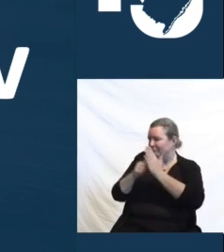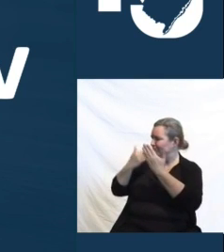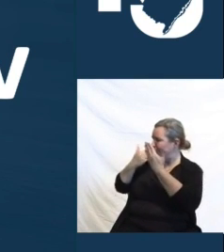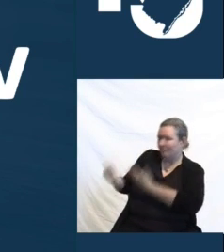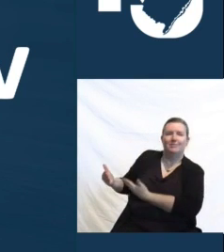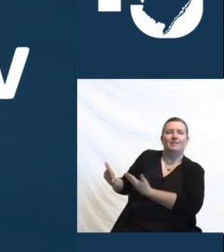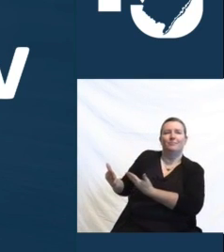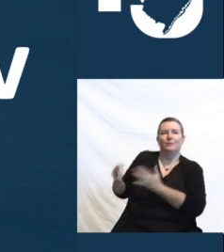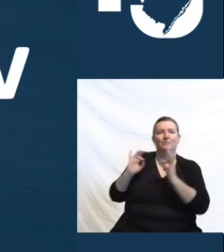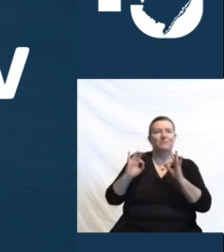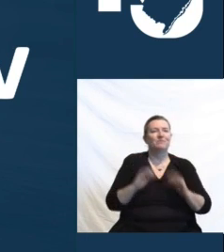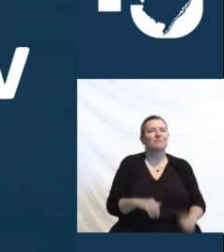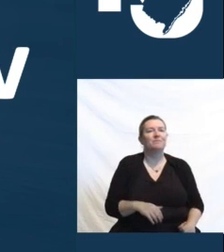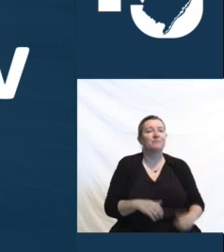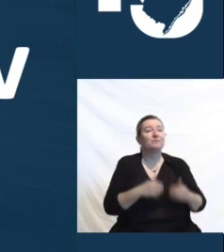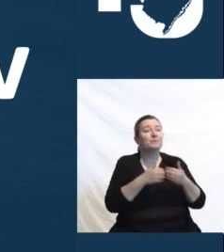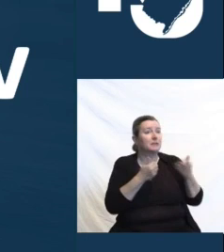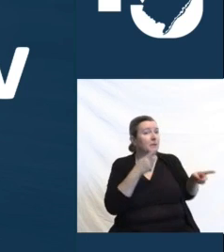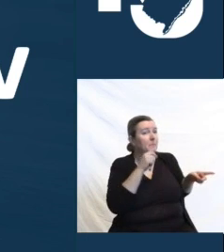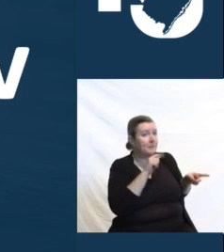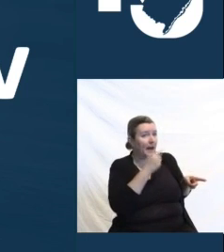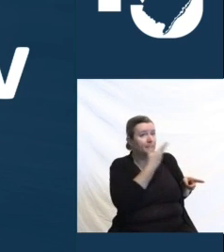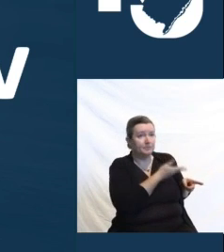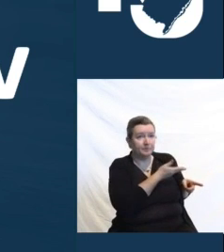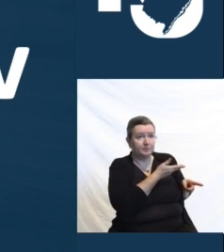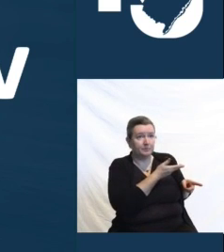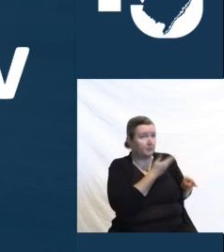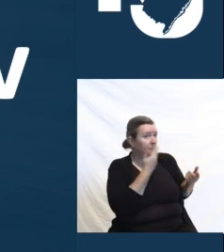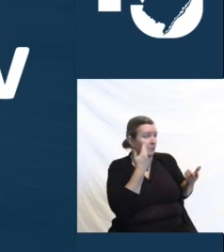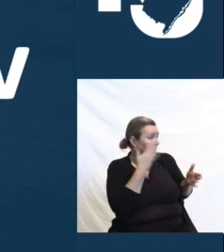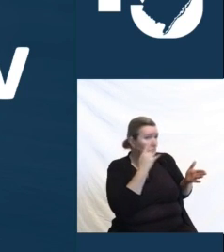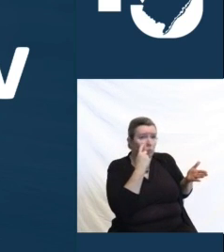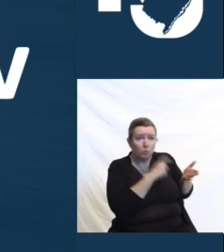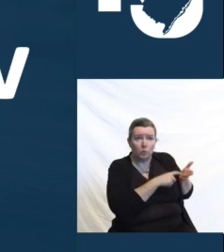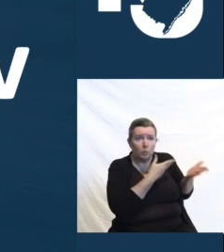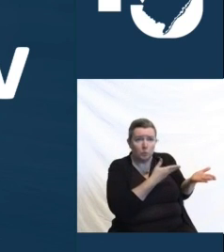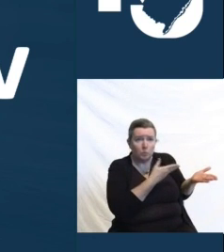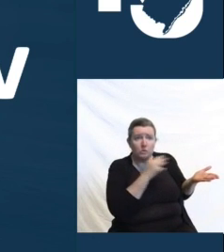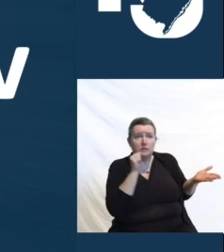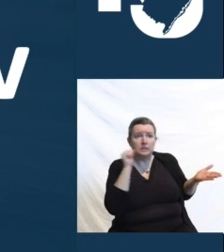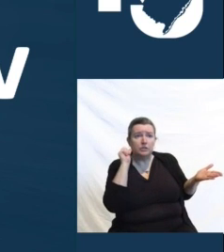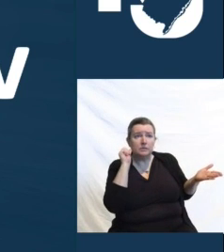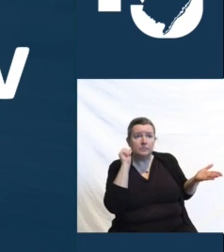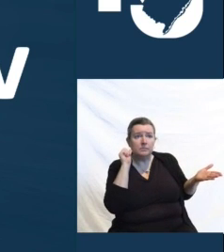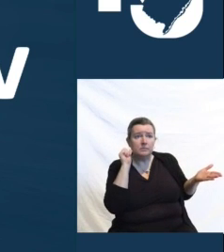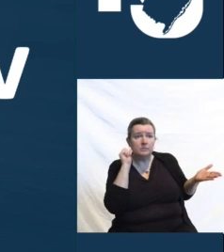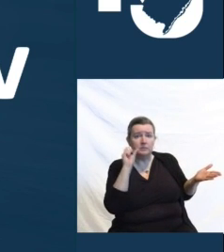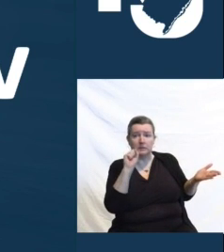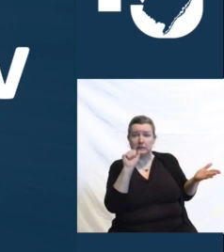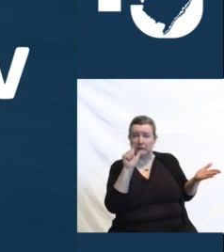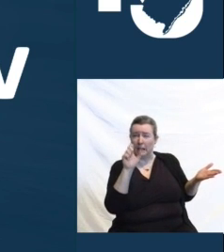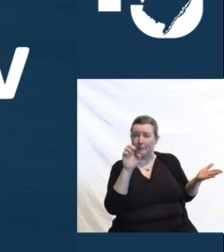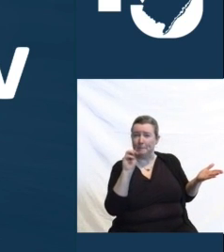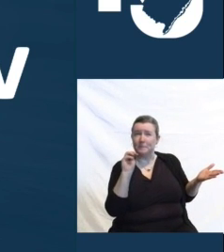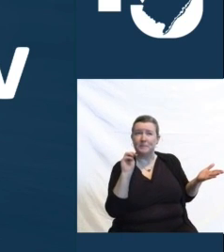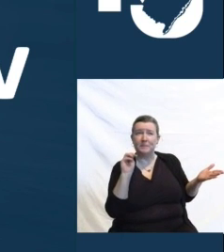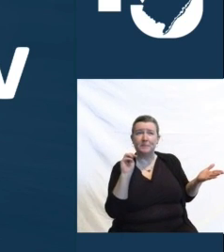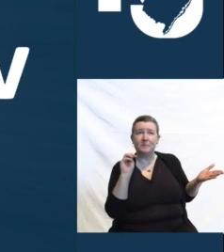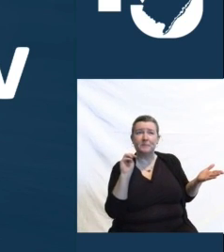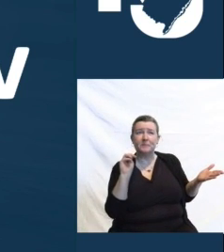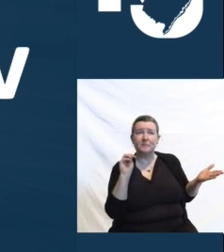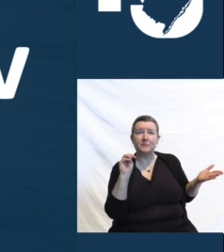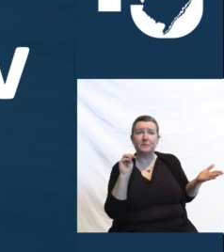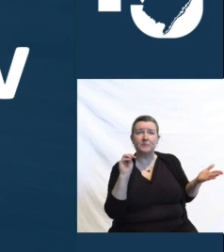Separately, Pat, you may not have seen yesterday, Salem's Jonathan Taylor of the Indianapolis Colts made